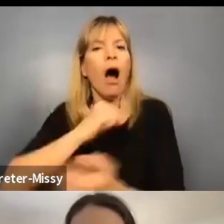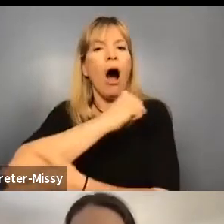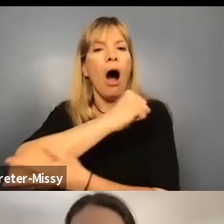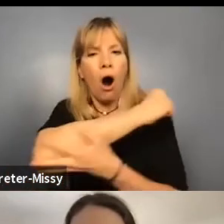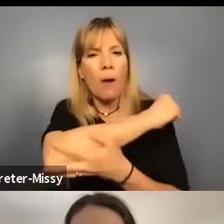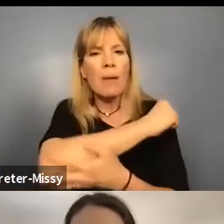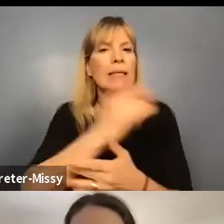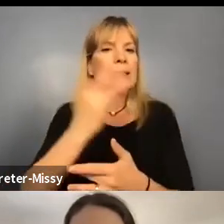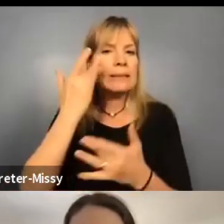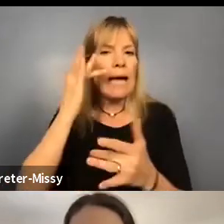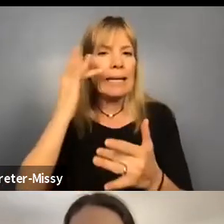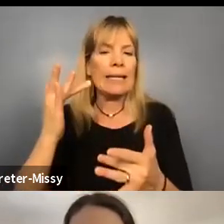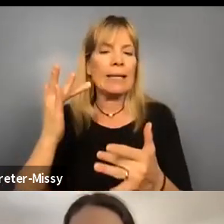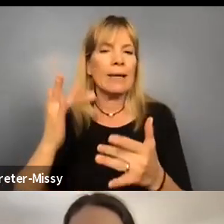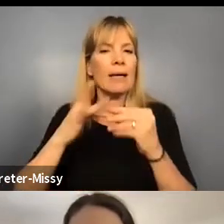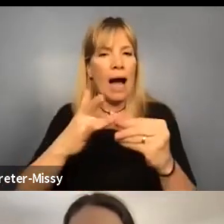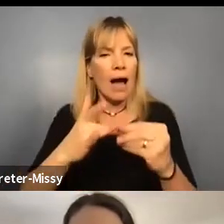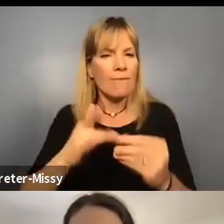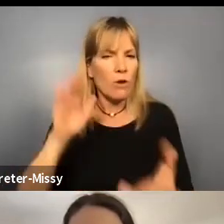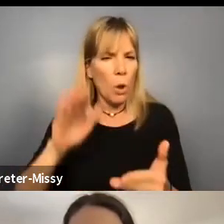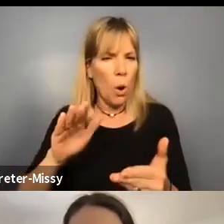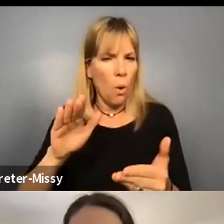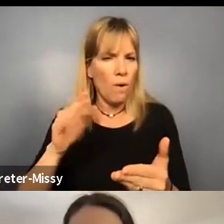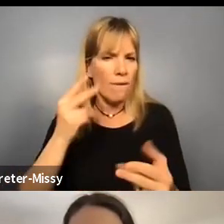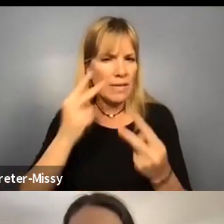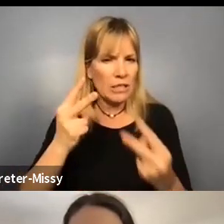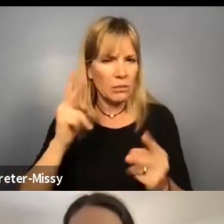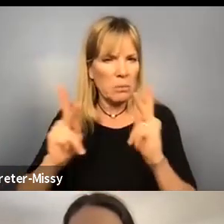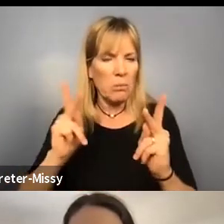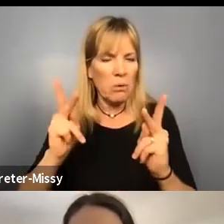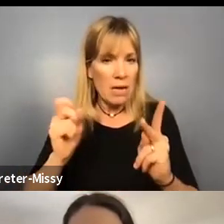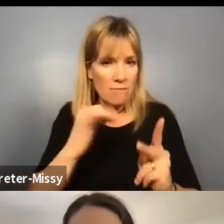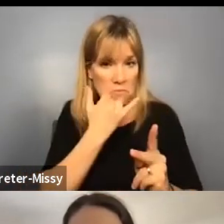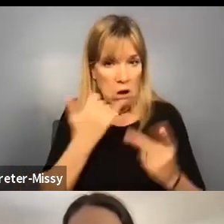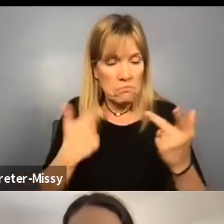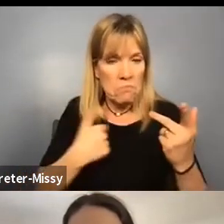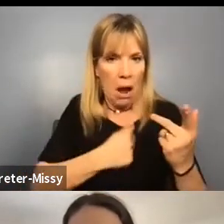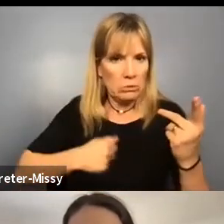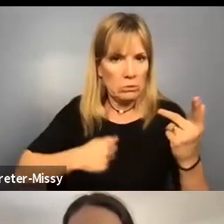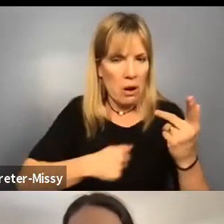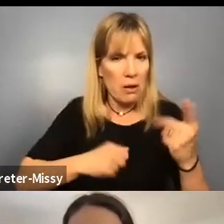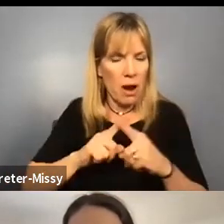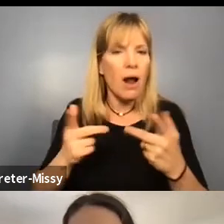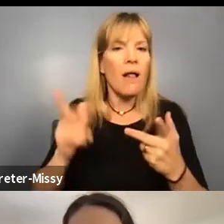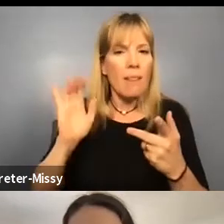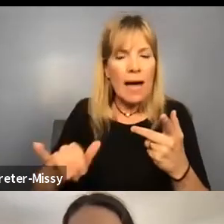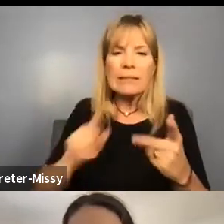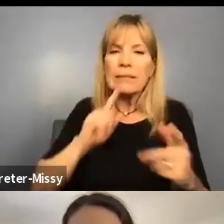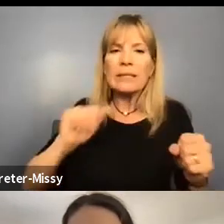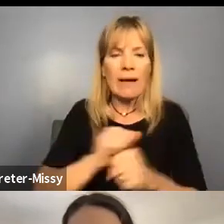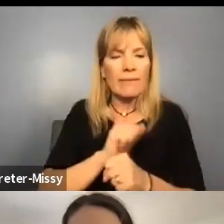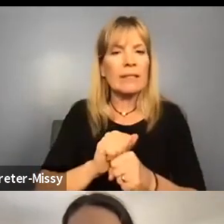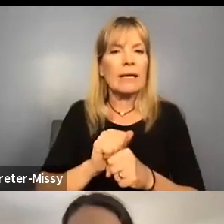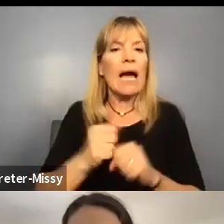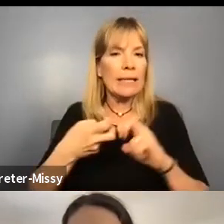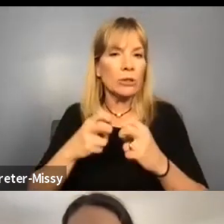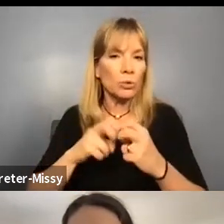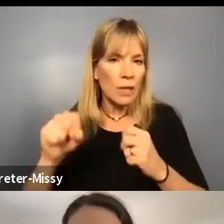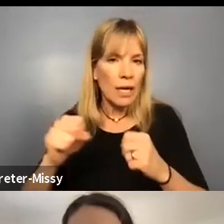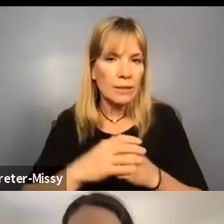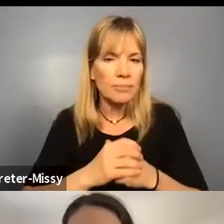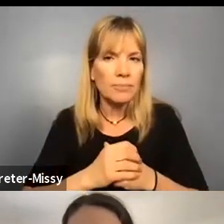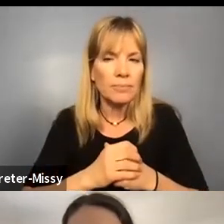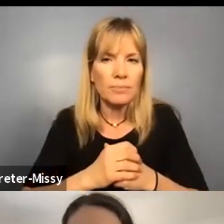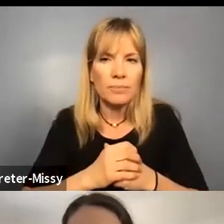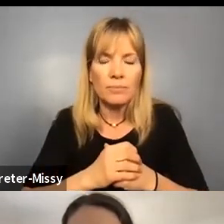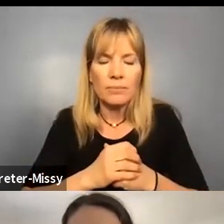guide, perhaps for low vision people. And if I'm wrong, I apologize, but that is definitely an issue that,